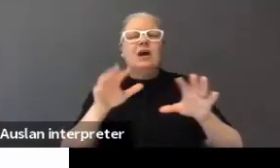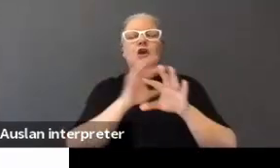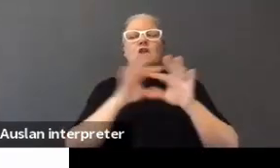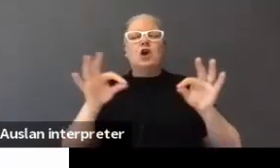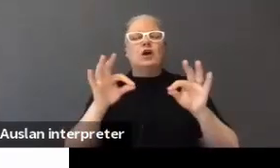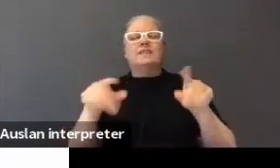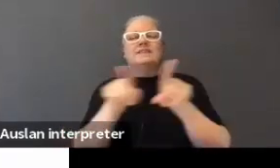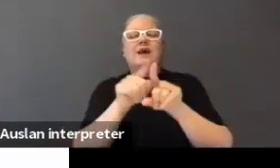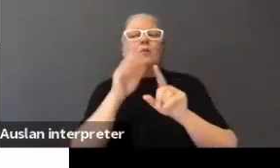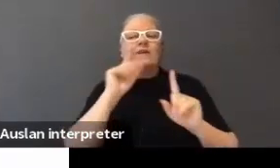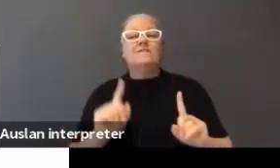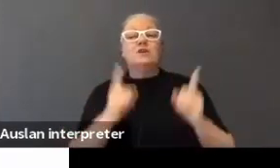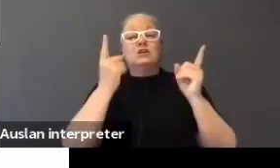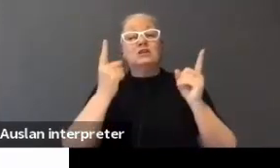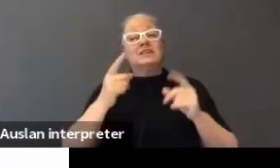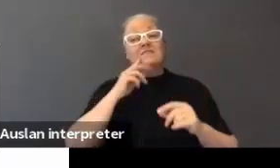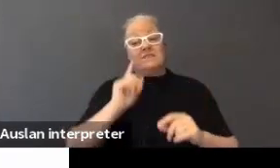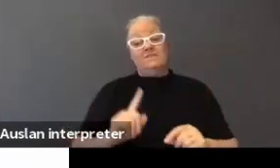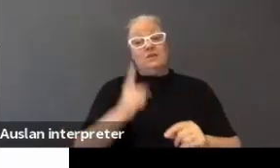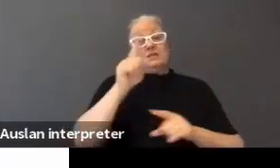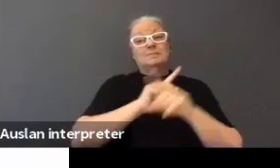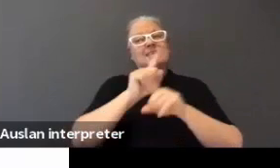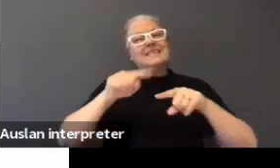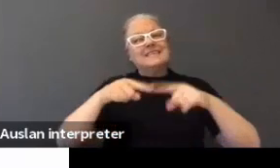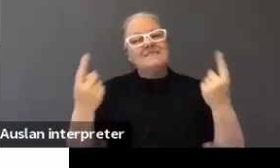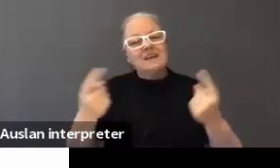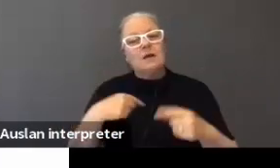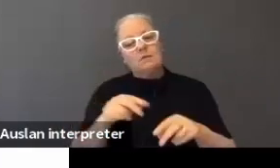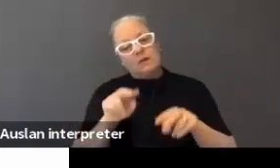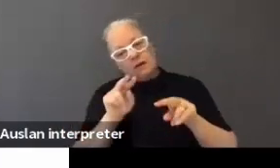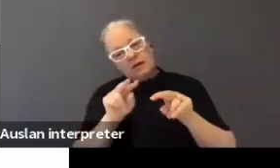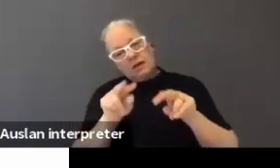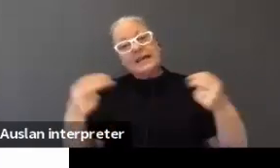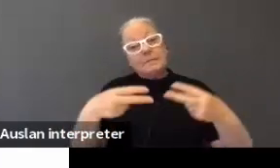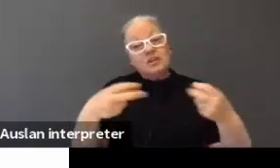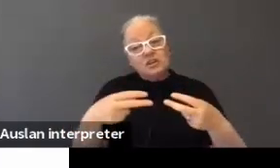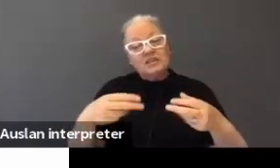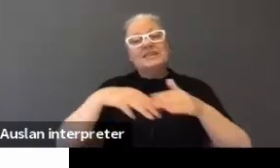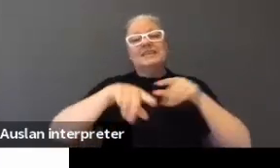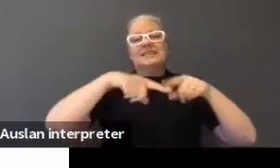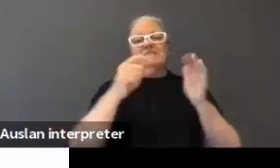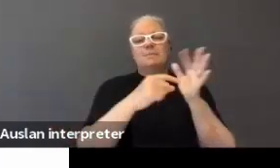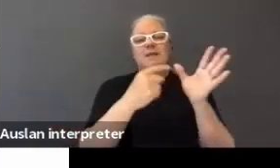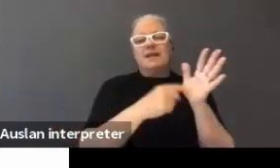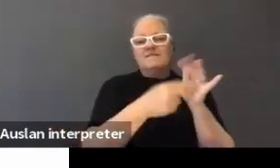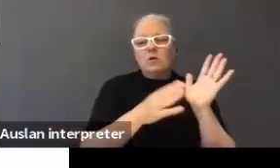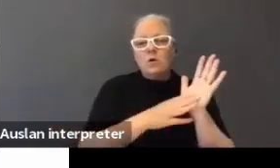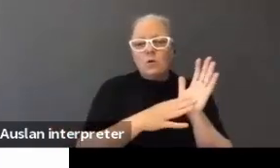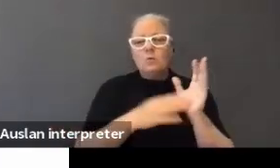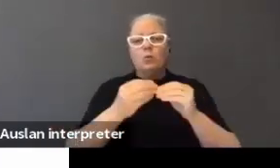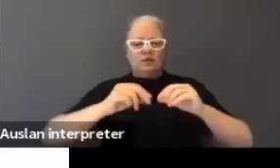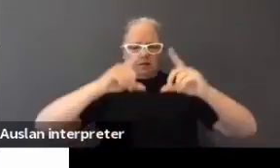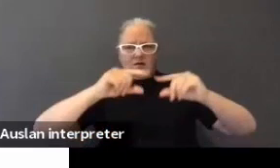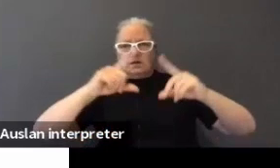this was my first meeting in the day. I've been watching captions in different platforms and in different shapes and sizes